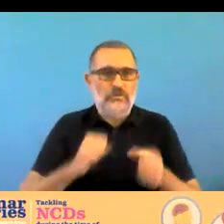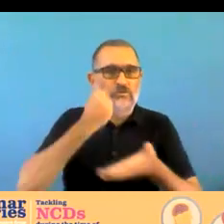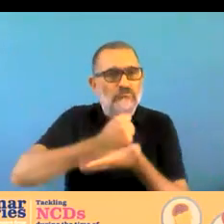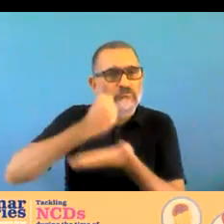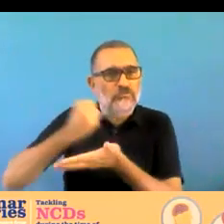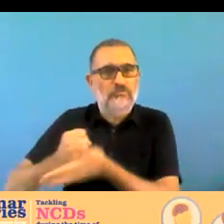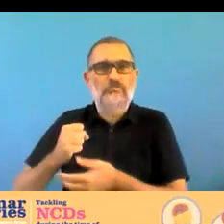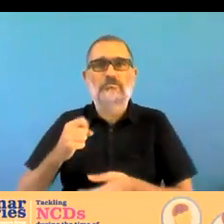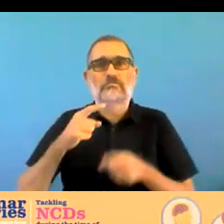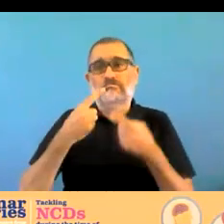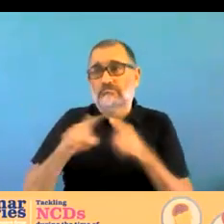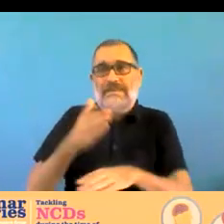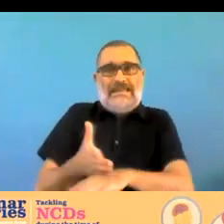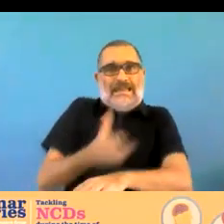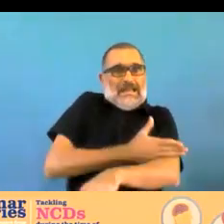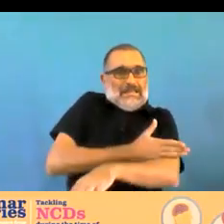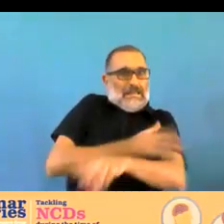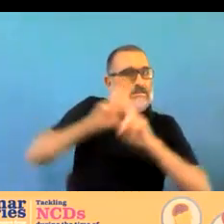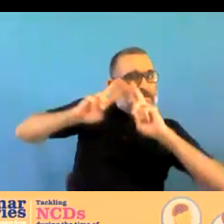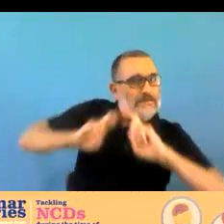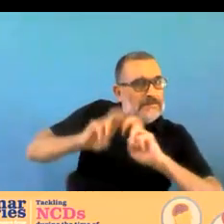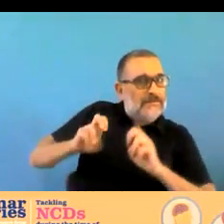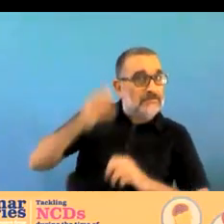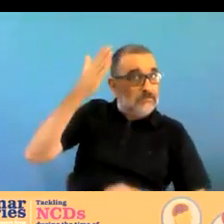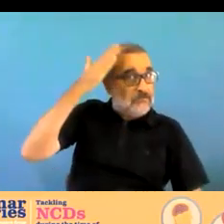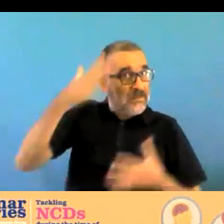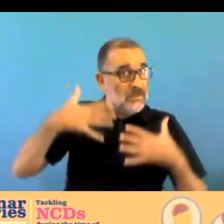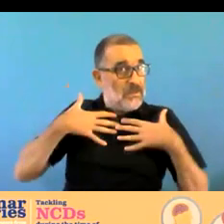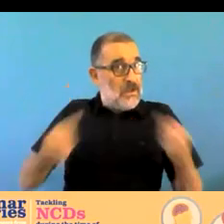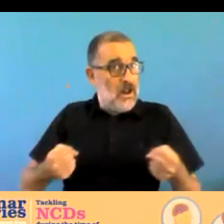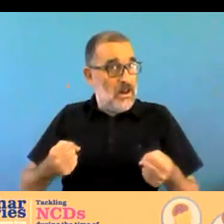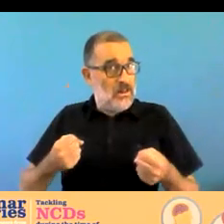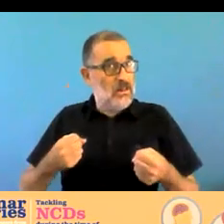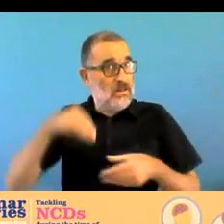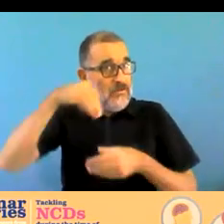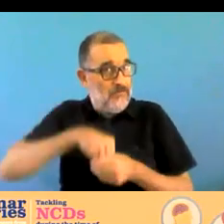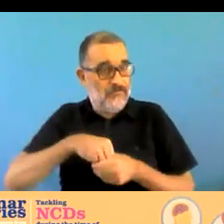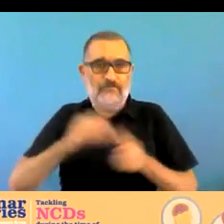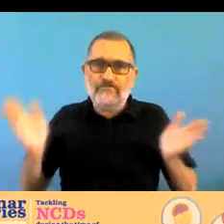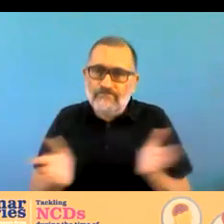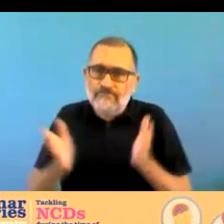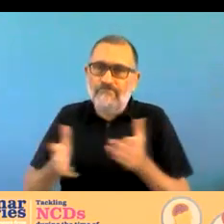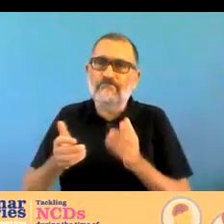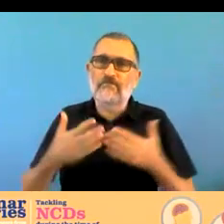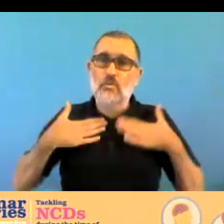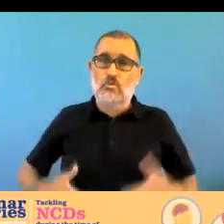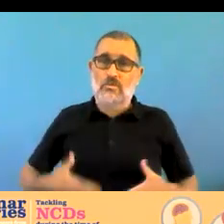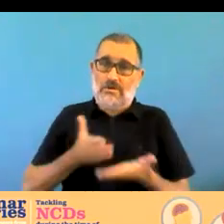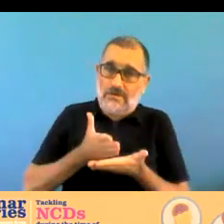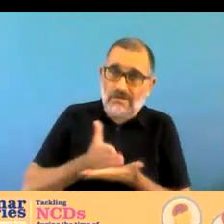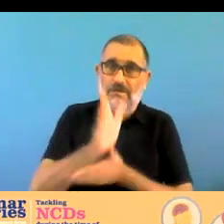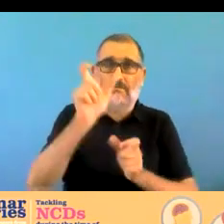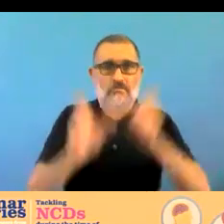and people's dignity and to we sought to reach people